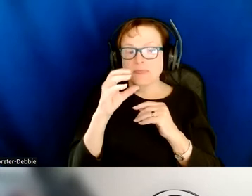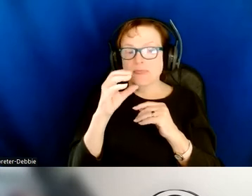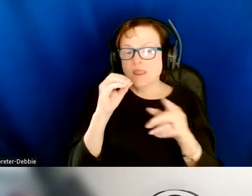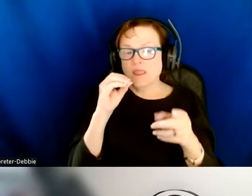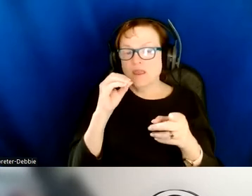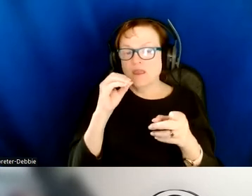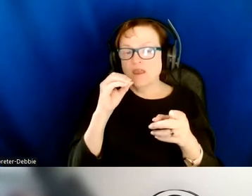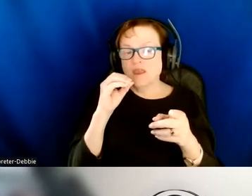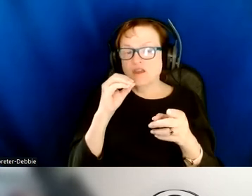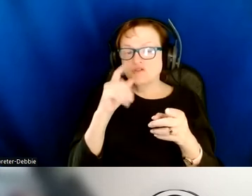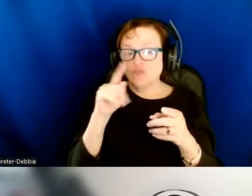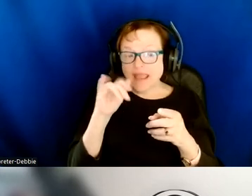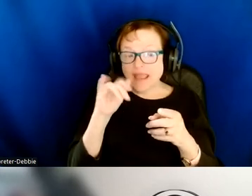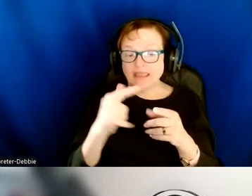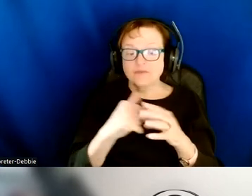Trichen,